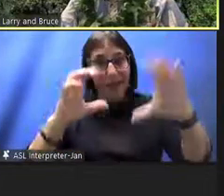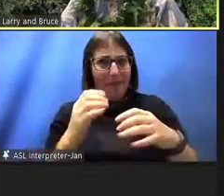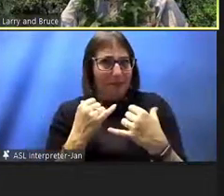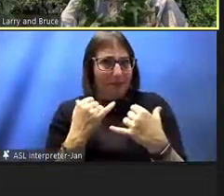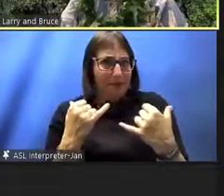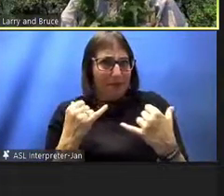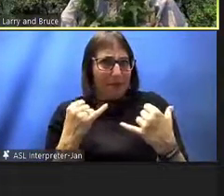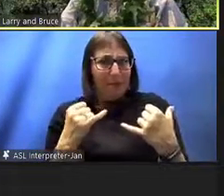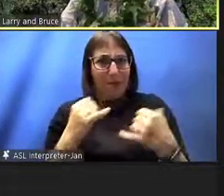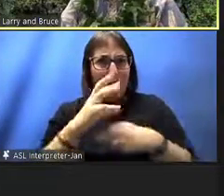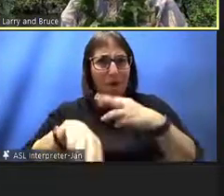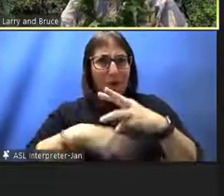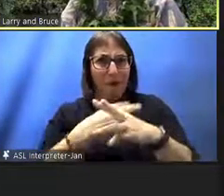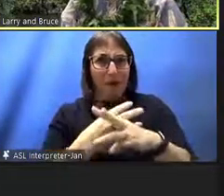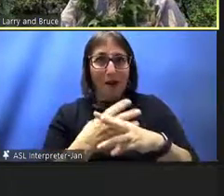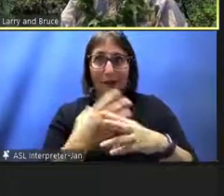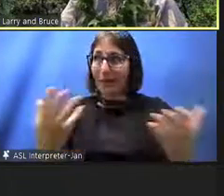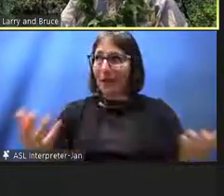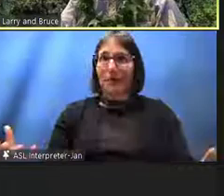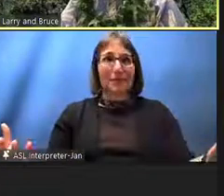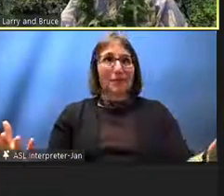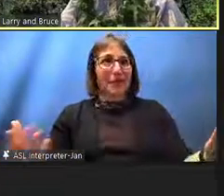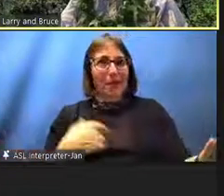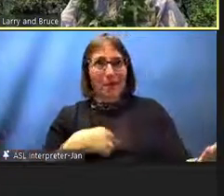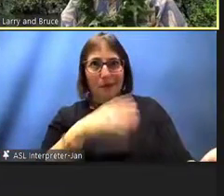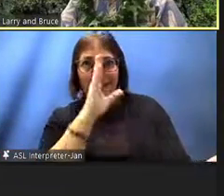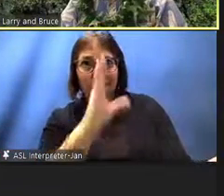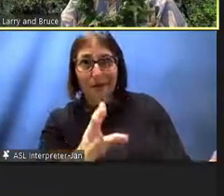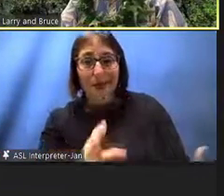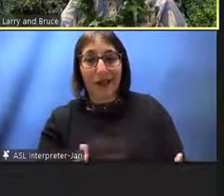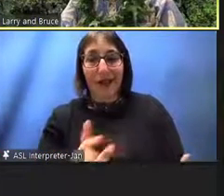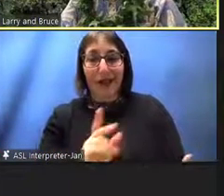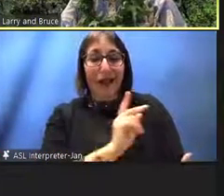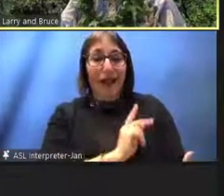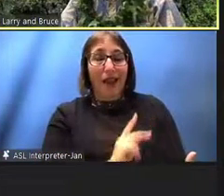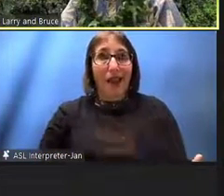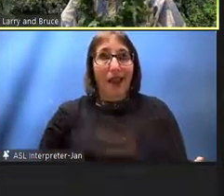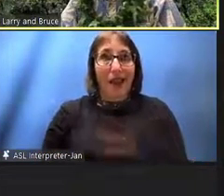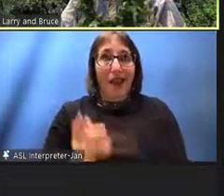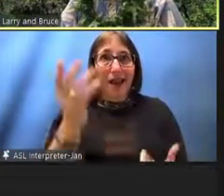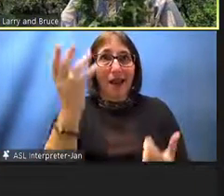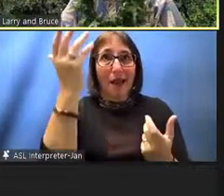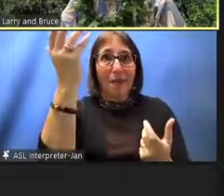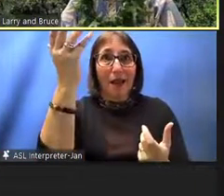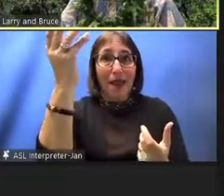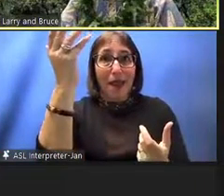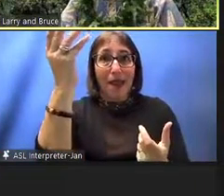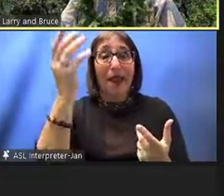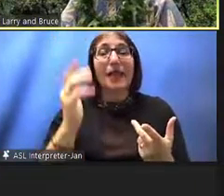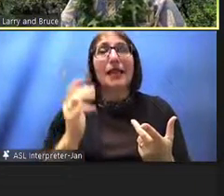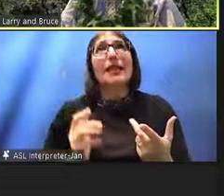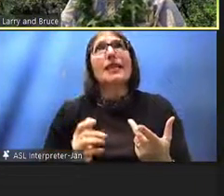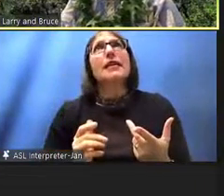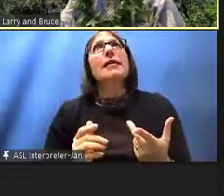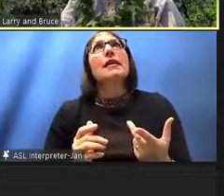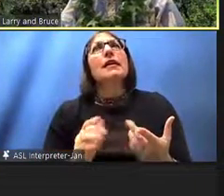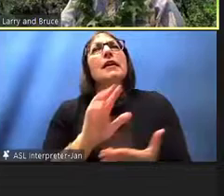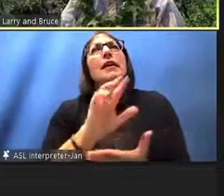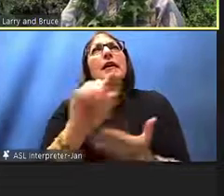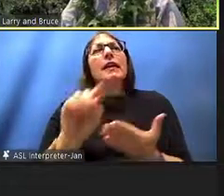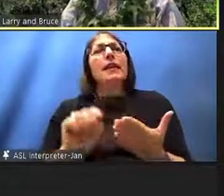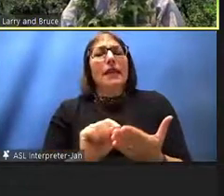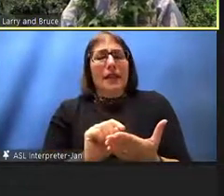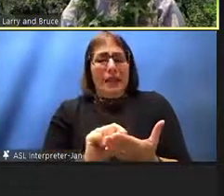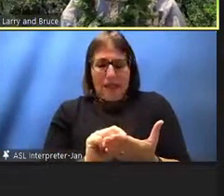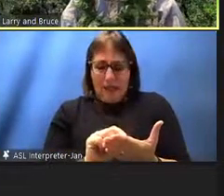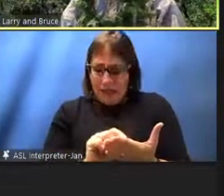bluntly uh here we are uh kamehameha himself i think when he's he was uh asked by one of